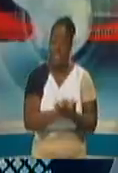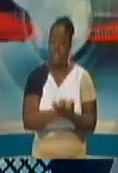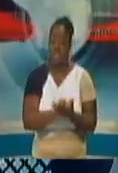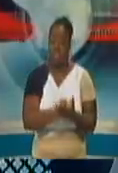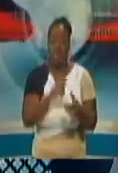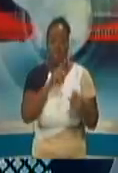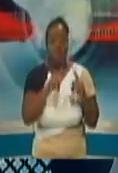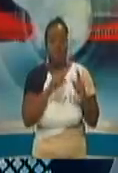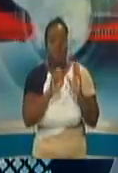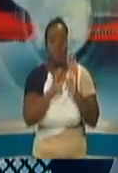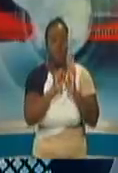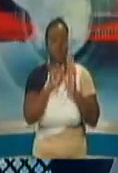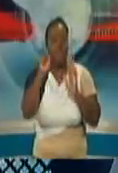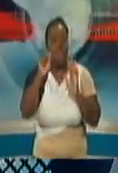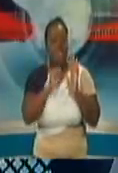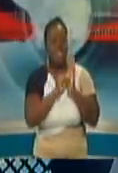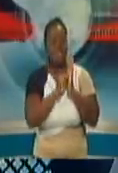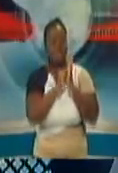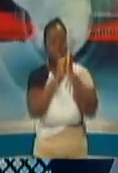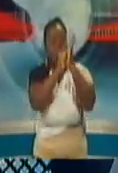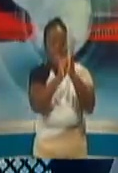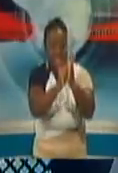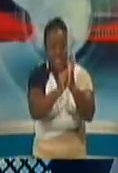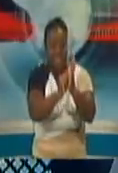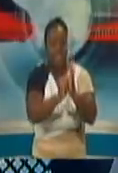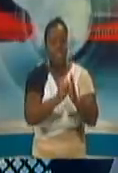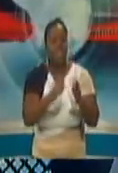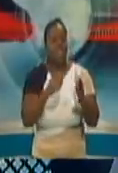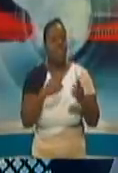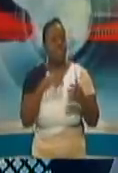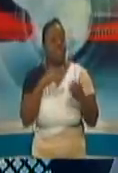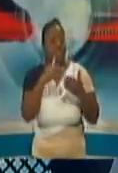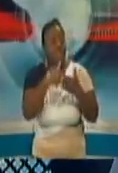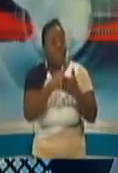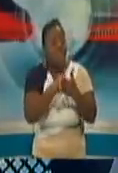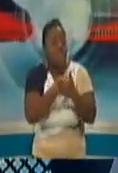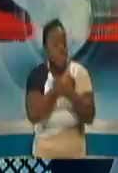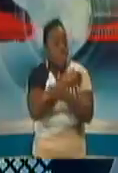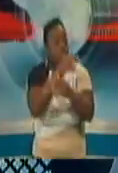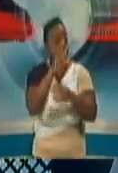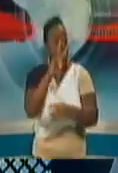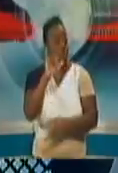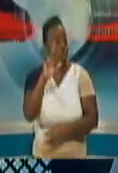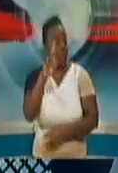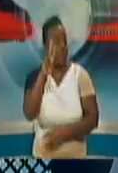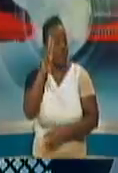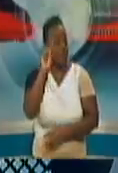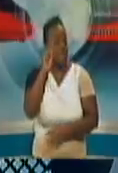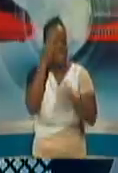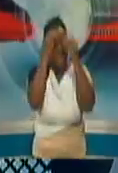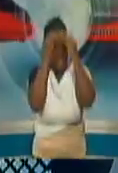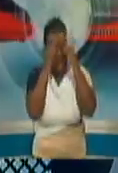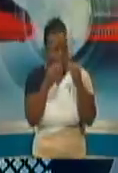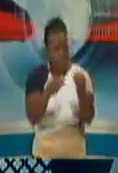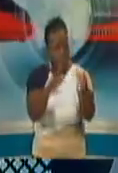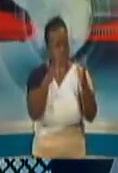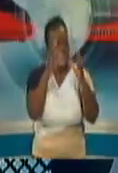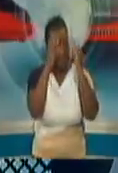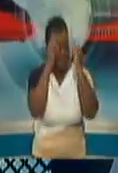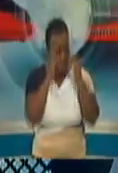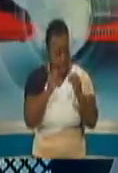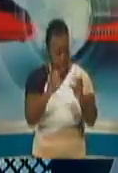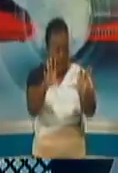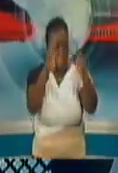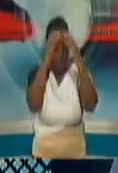asymptomatic carriers, you're talking about international statistics, it is a brand new virus, and the data is coming forward as to what level of